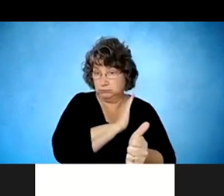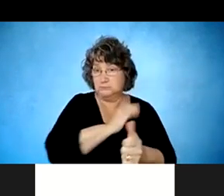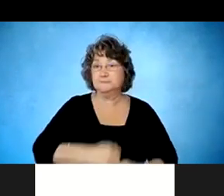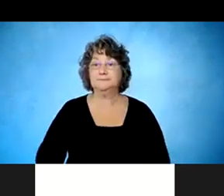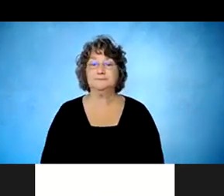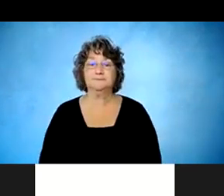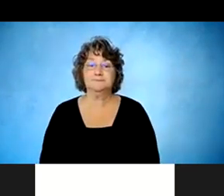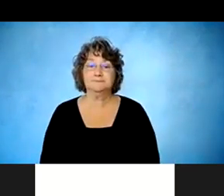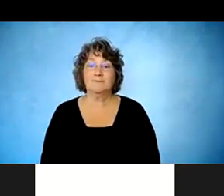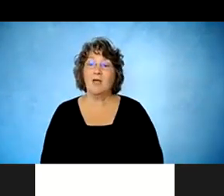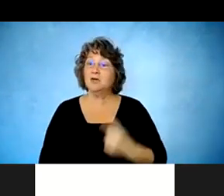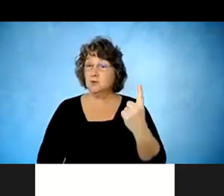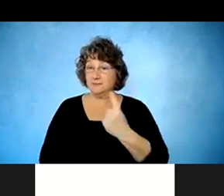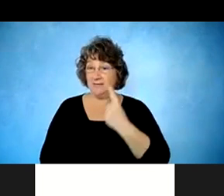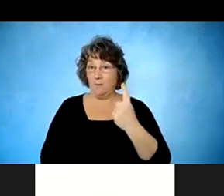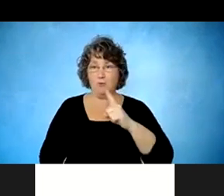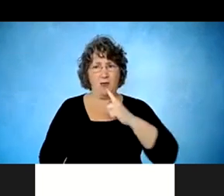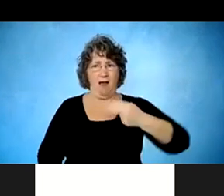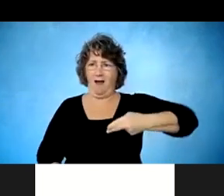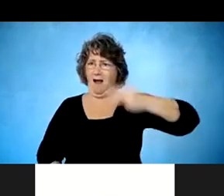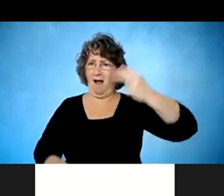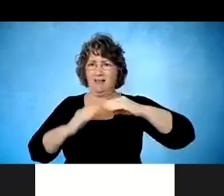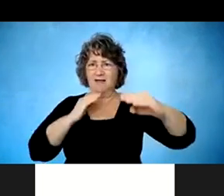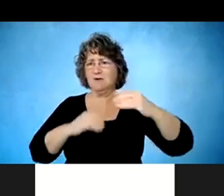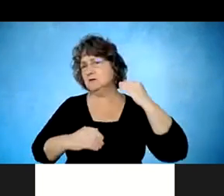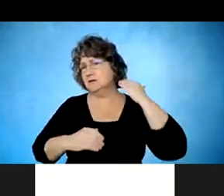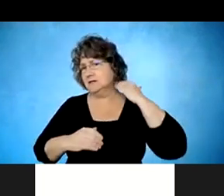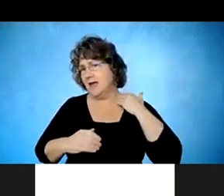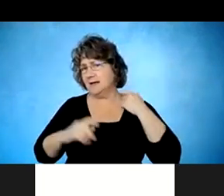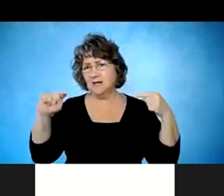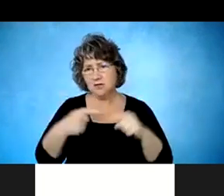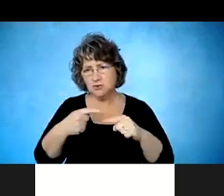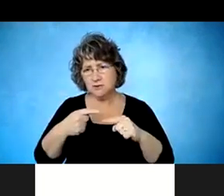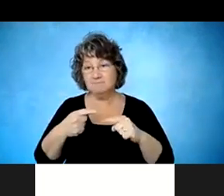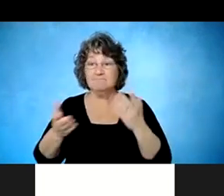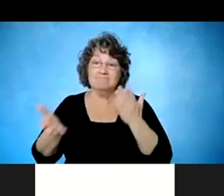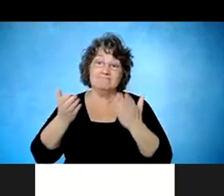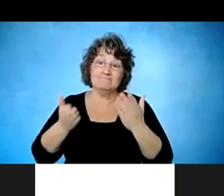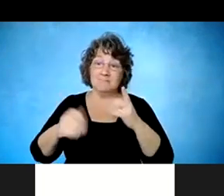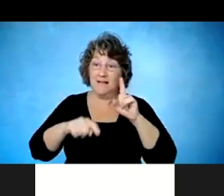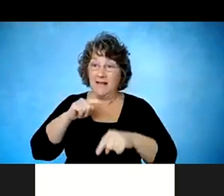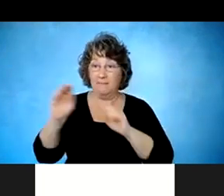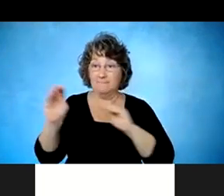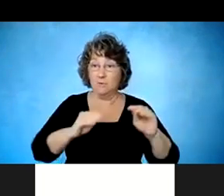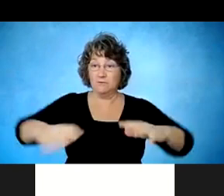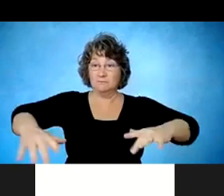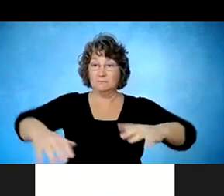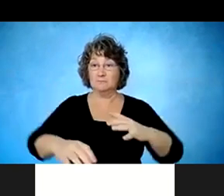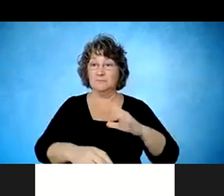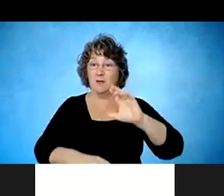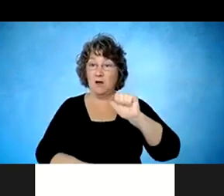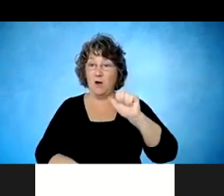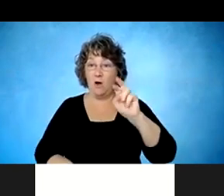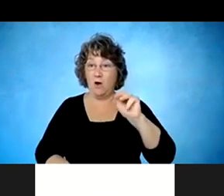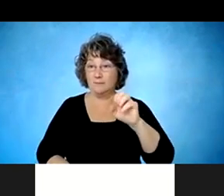So somebody who has a very high level neck injury may not be able to move their arms. This is called high